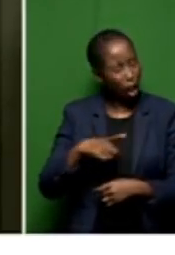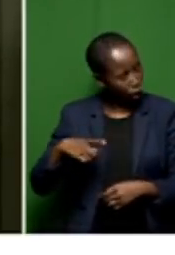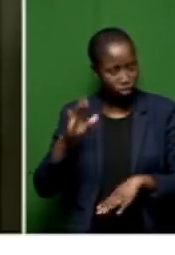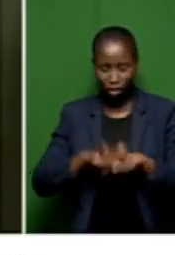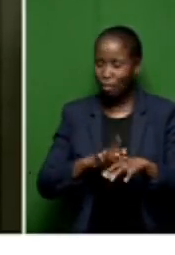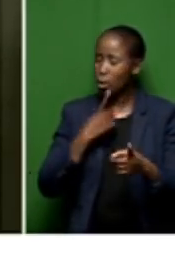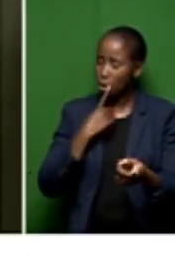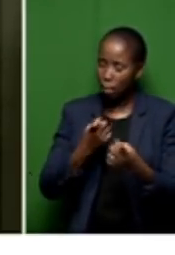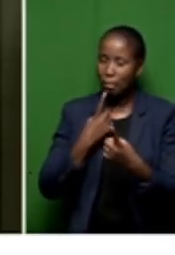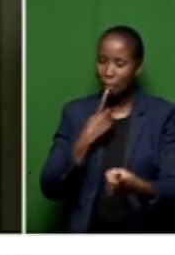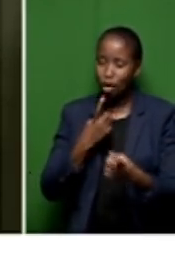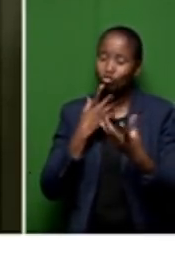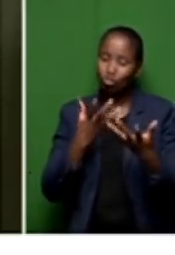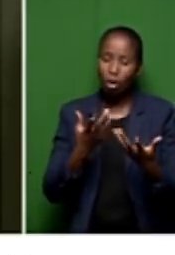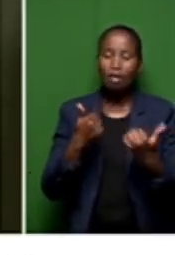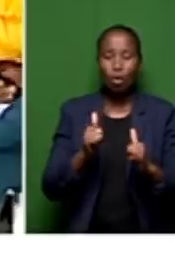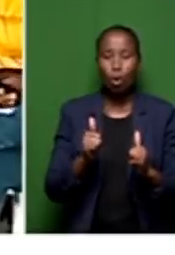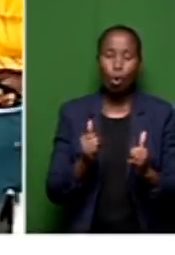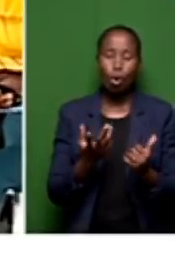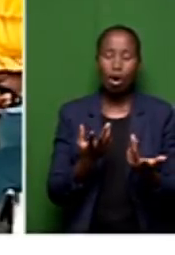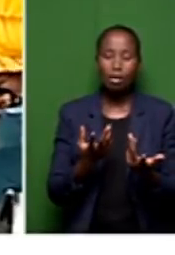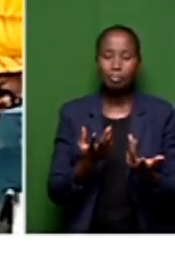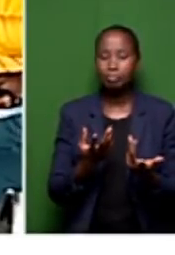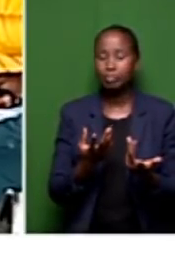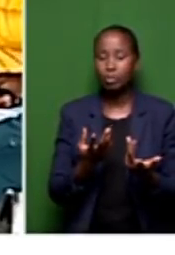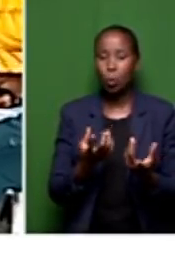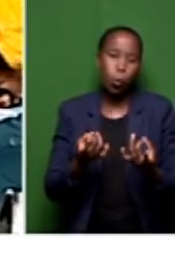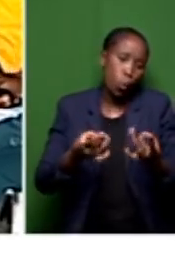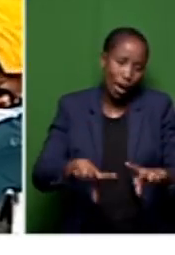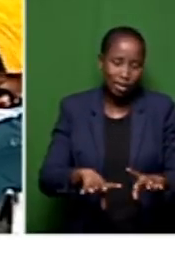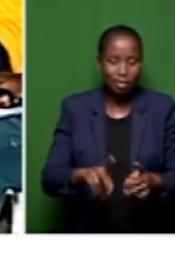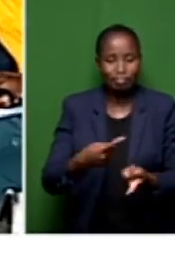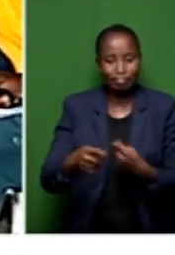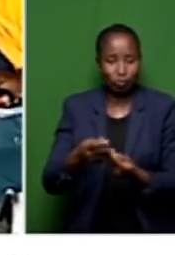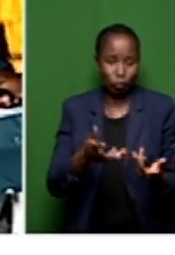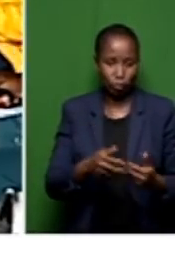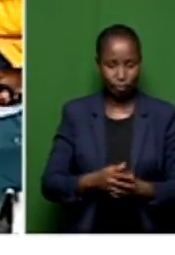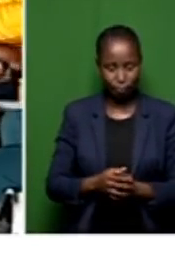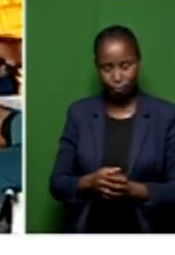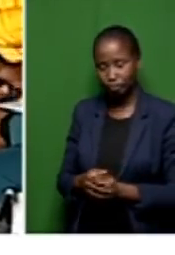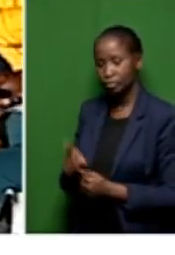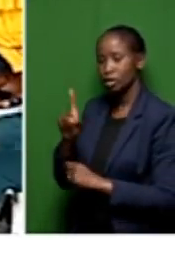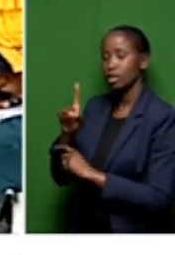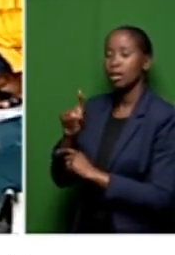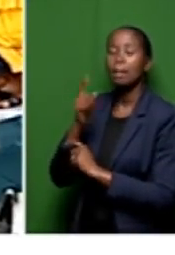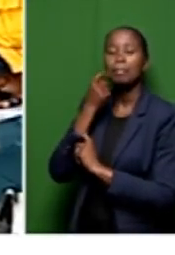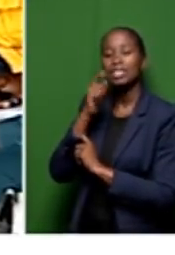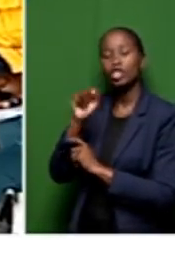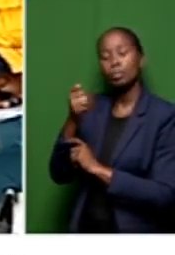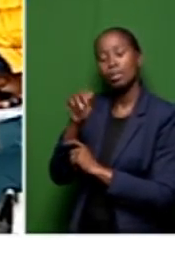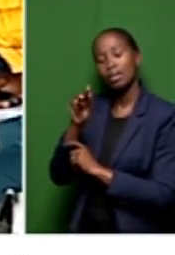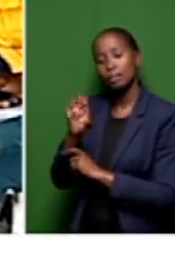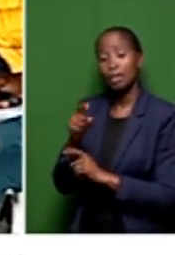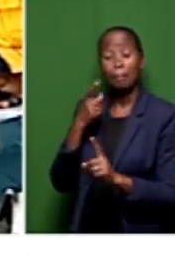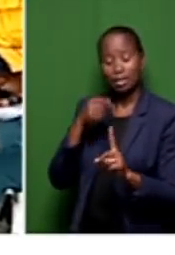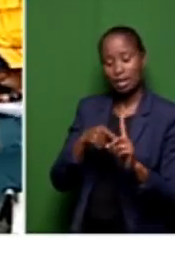expenditure in the municipality. Mr. Simani, in terms of the consultants that have been brought in, Mr. Pagati says it